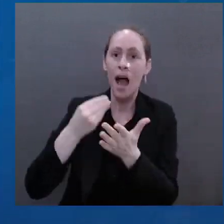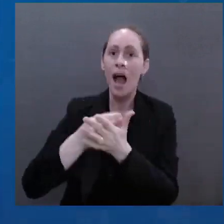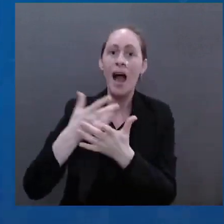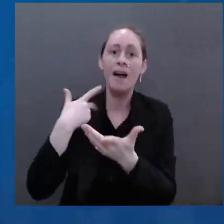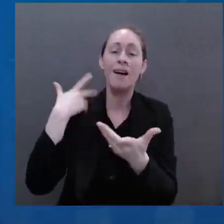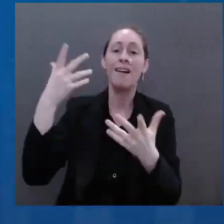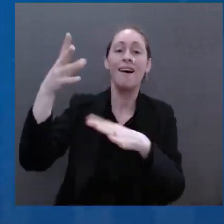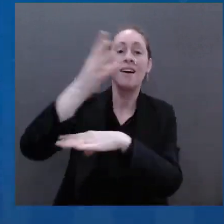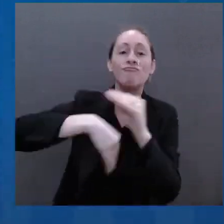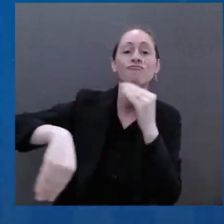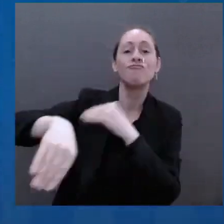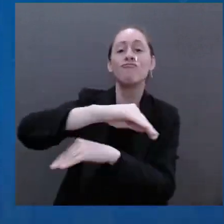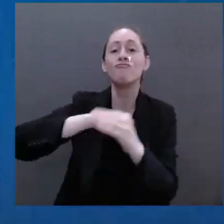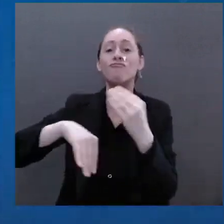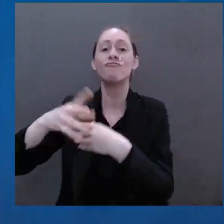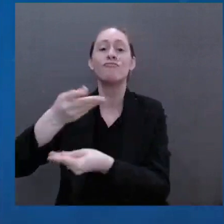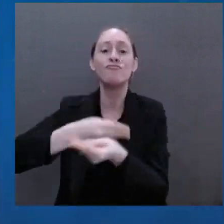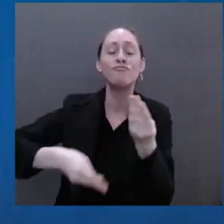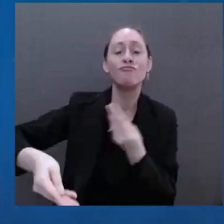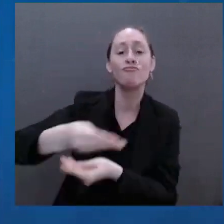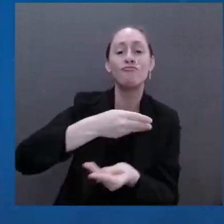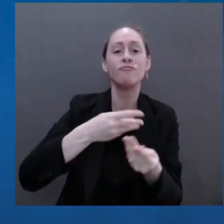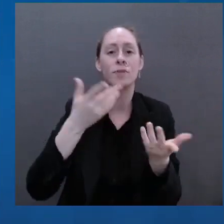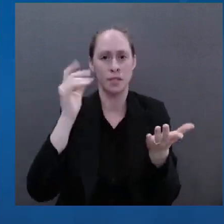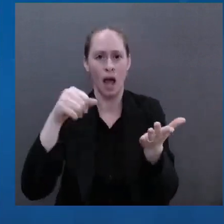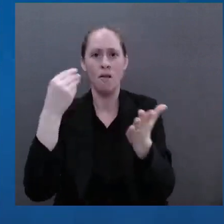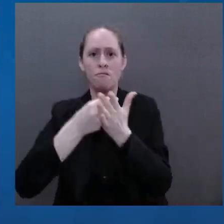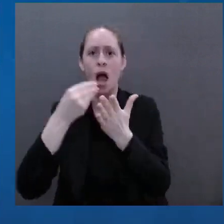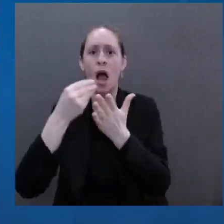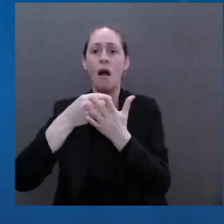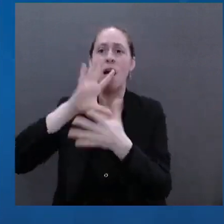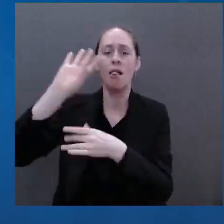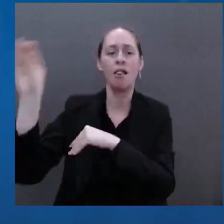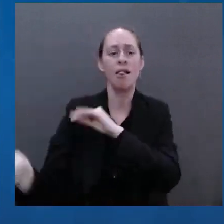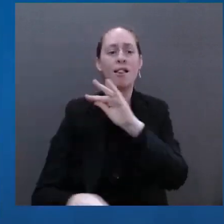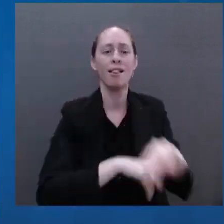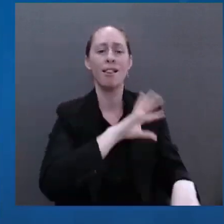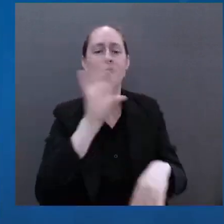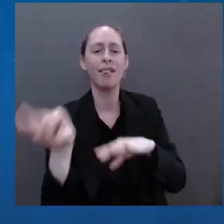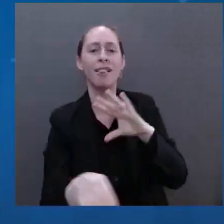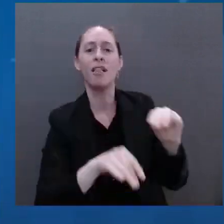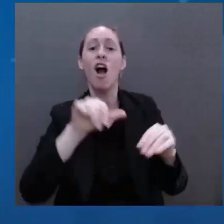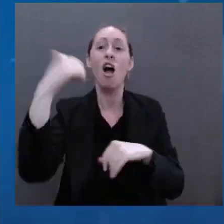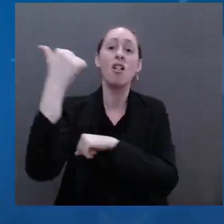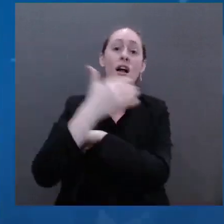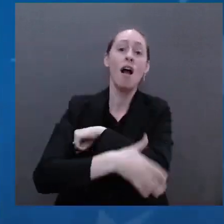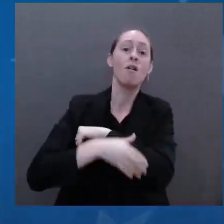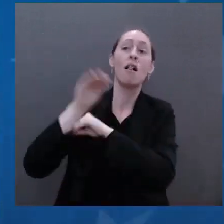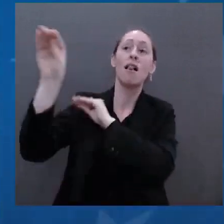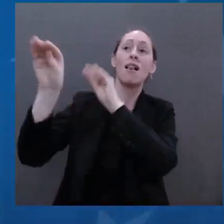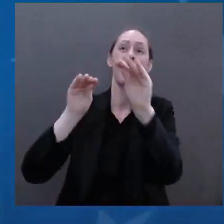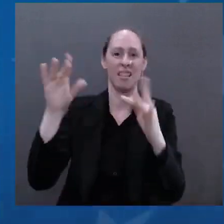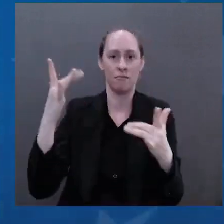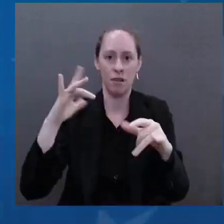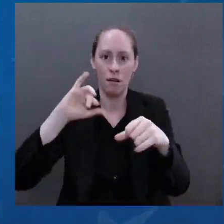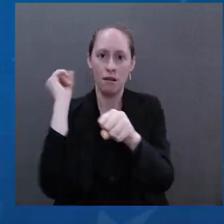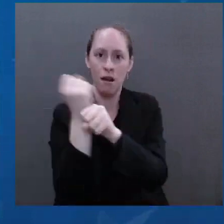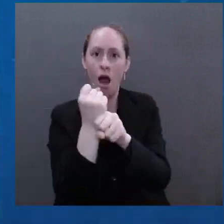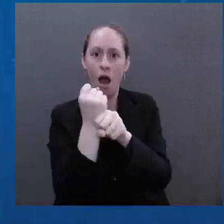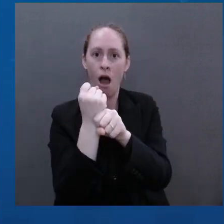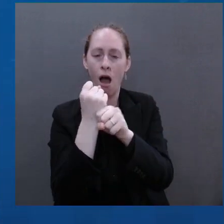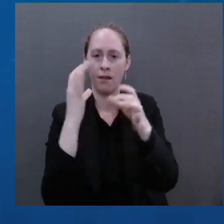We've aimed at the heart of Russia's economy by stopping the imports of Russian energy to the United States. To date,